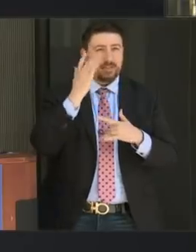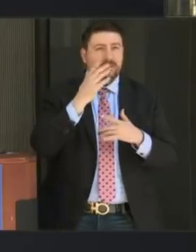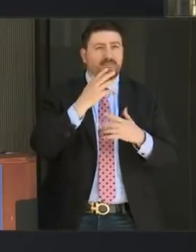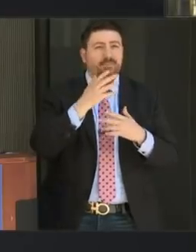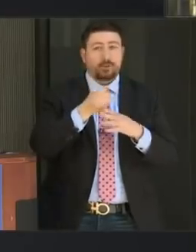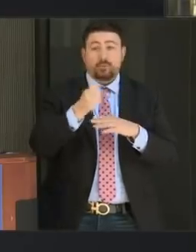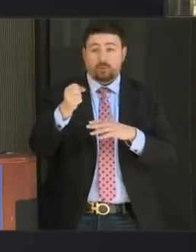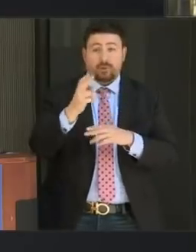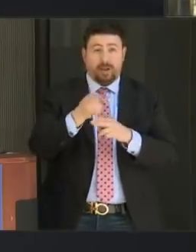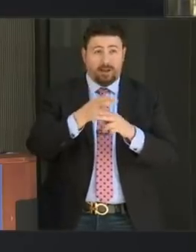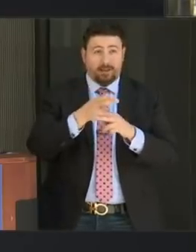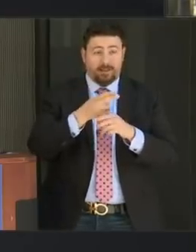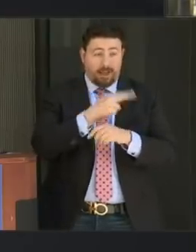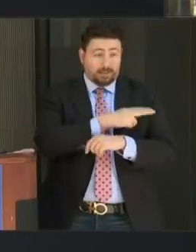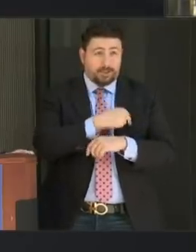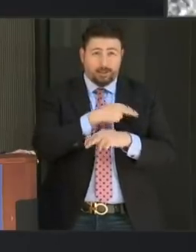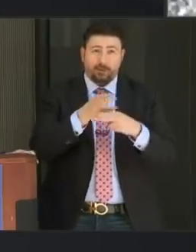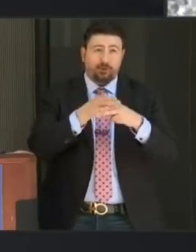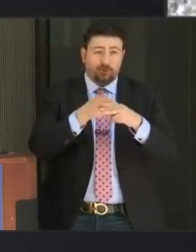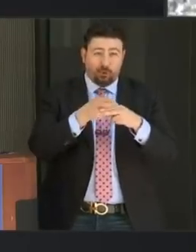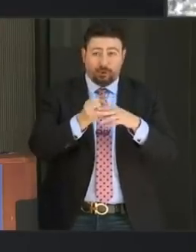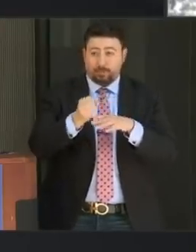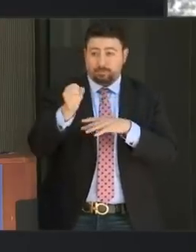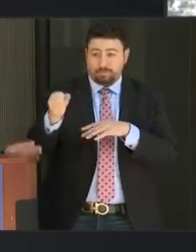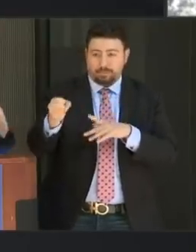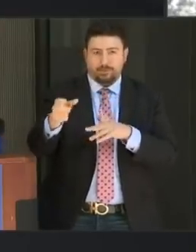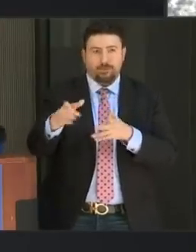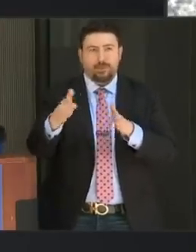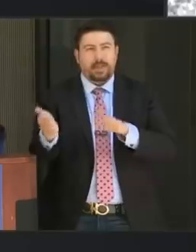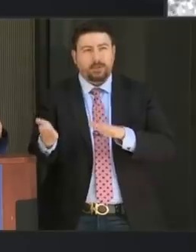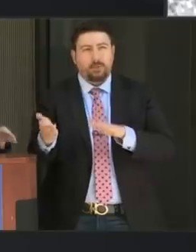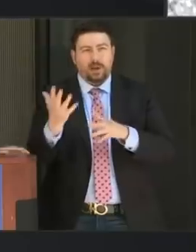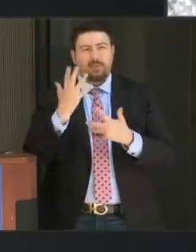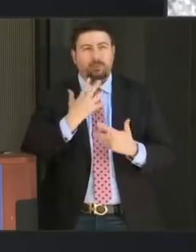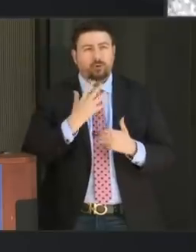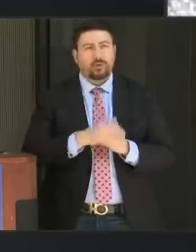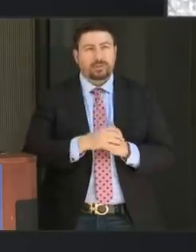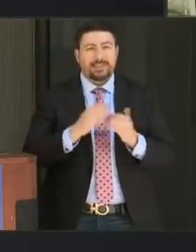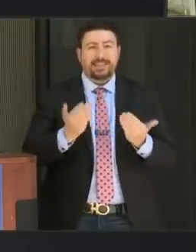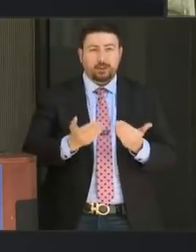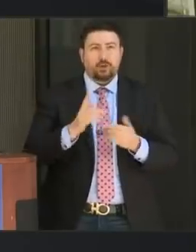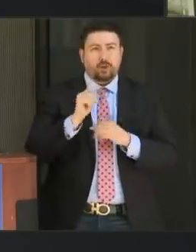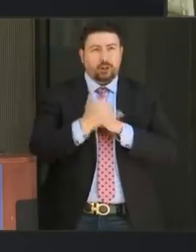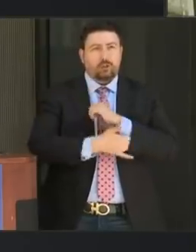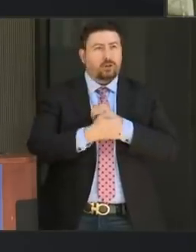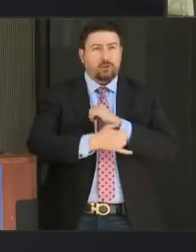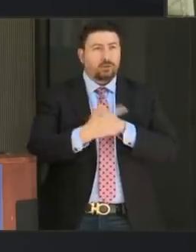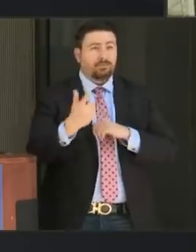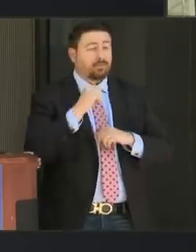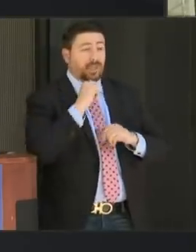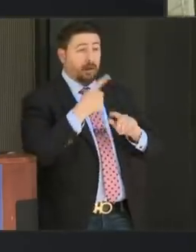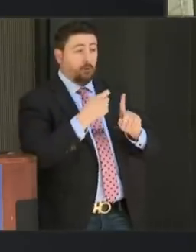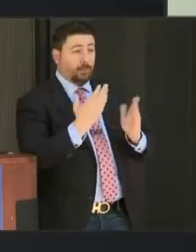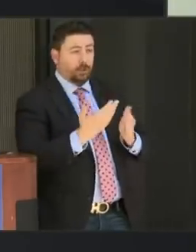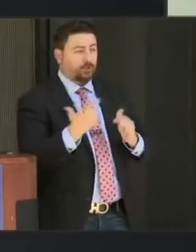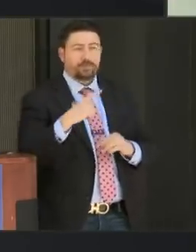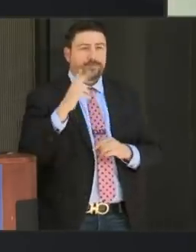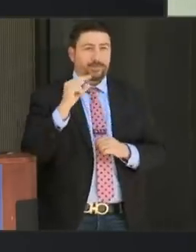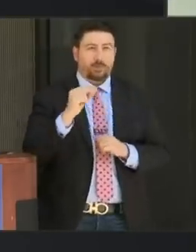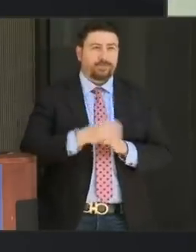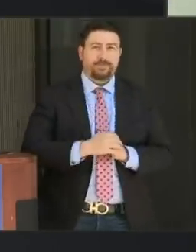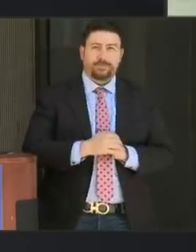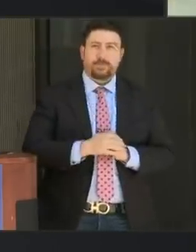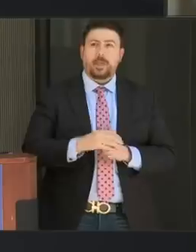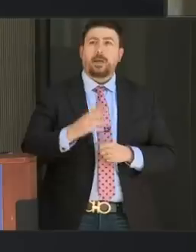unfortunately passed. Here in Here in L.A. County. That's why we're reporting it. But she's not from here. But she's not from here. She's not a resident here.